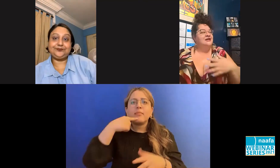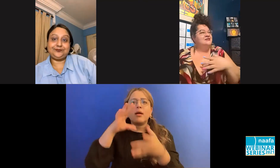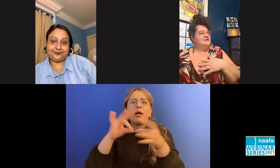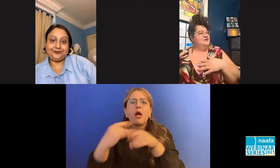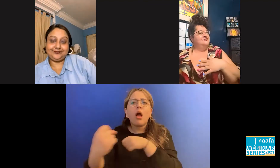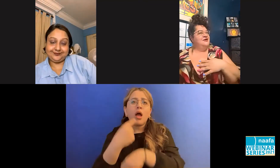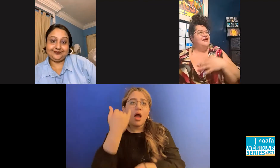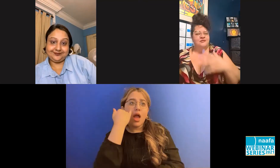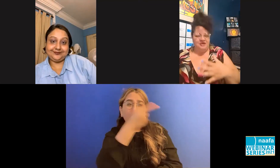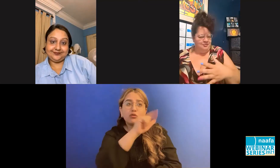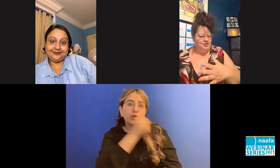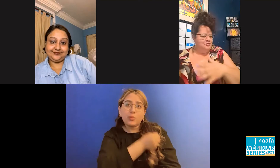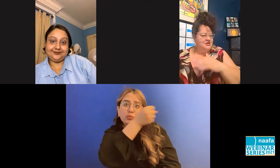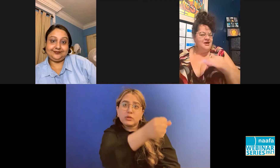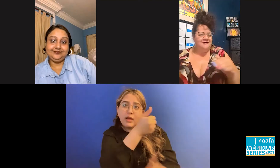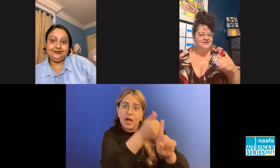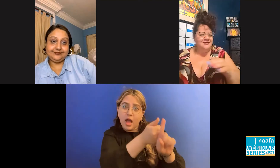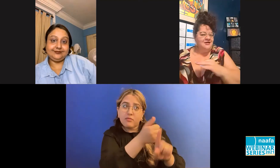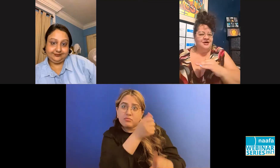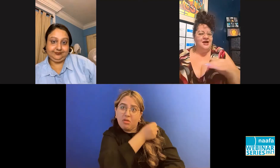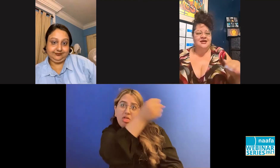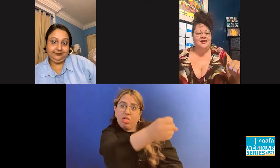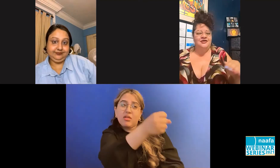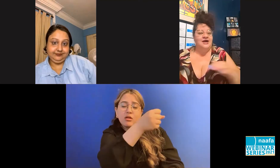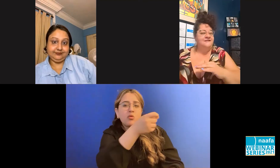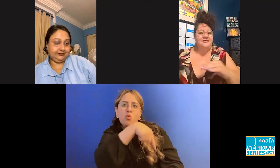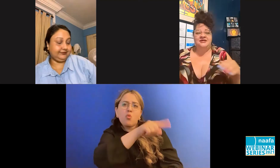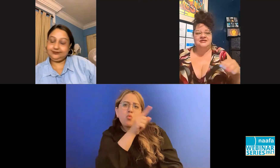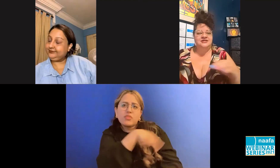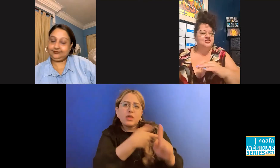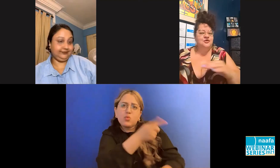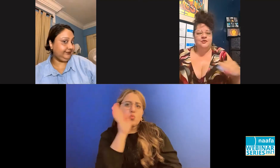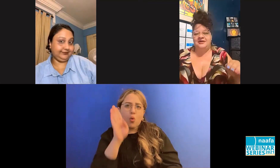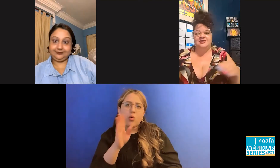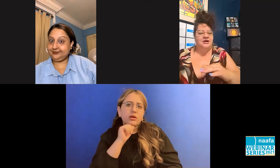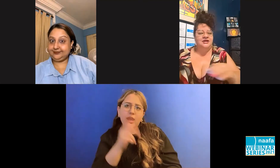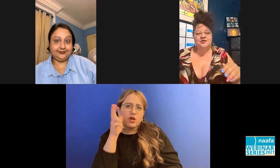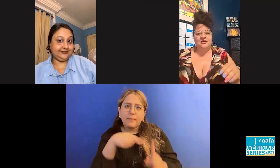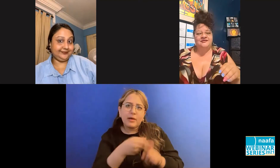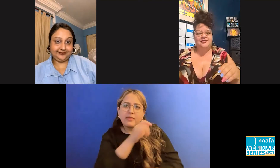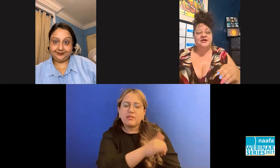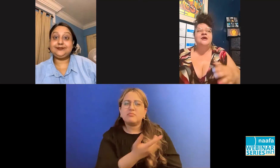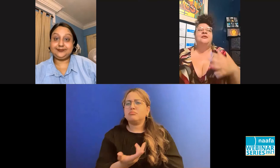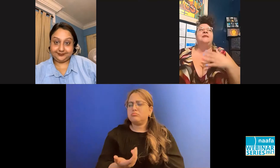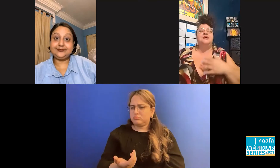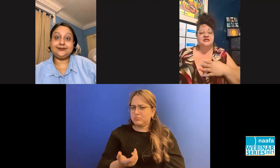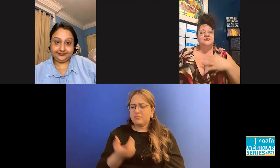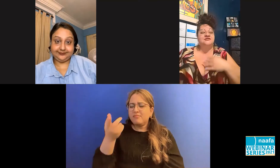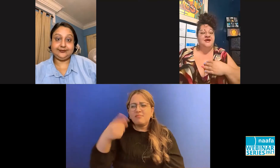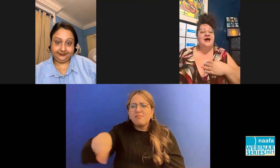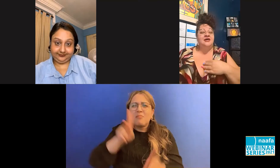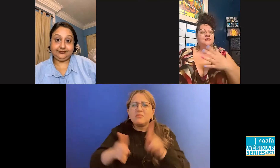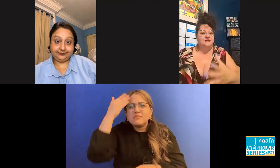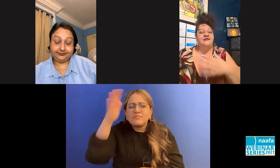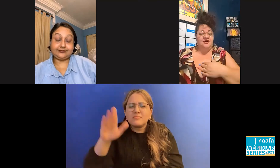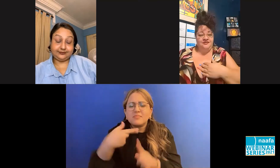And it's that sort of like, and from people who would never say that about any other kind of feminist issue or women in their bodies or whatever, but that because I